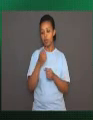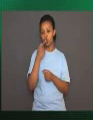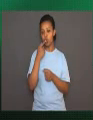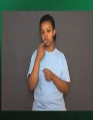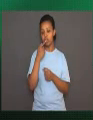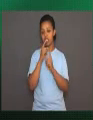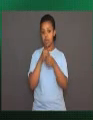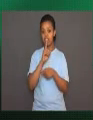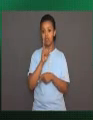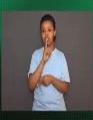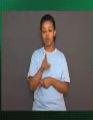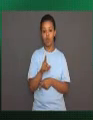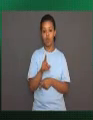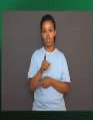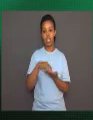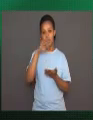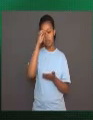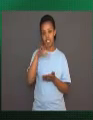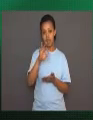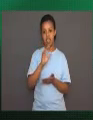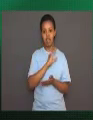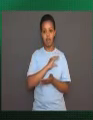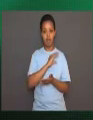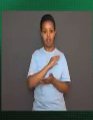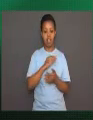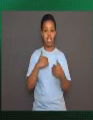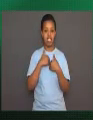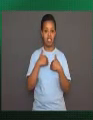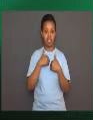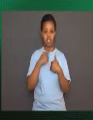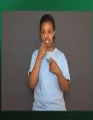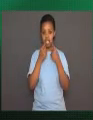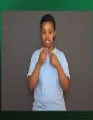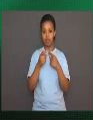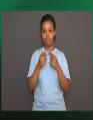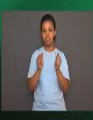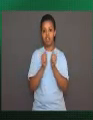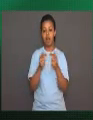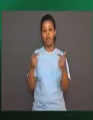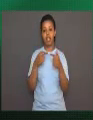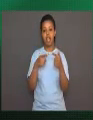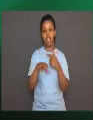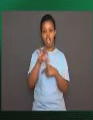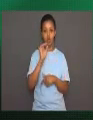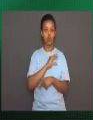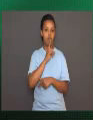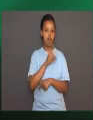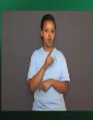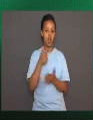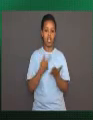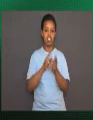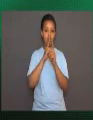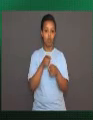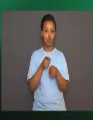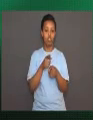type of behavior animals acquire through experiences. These answers would be